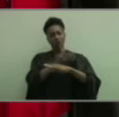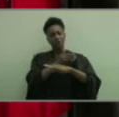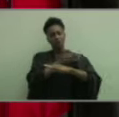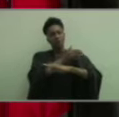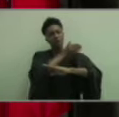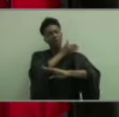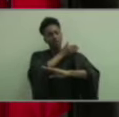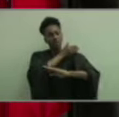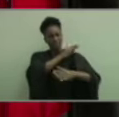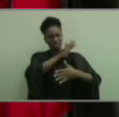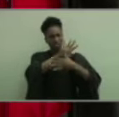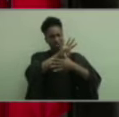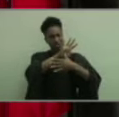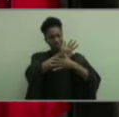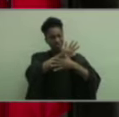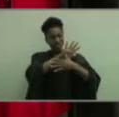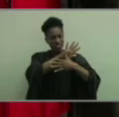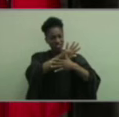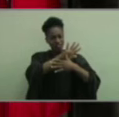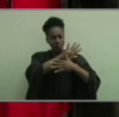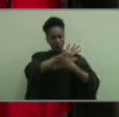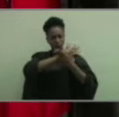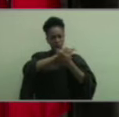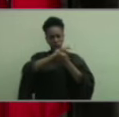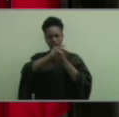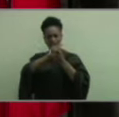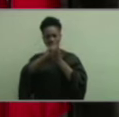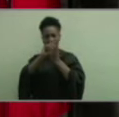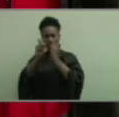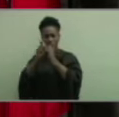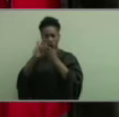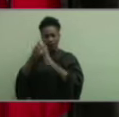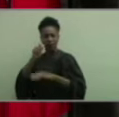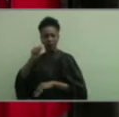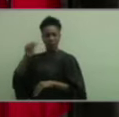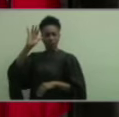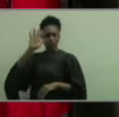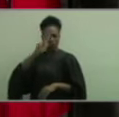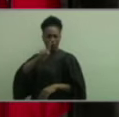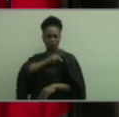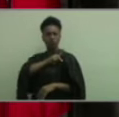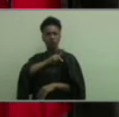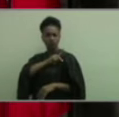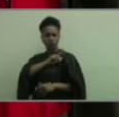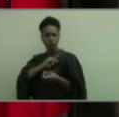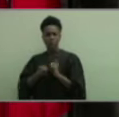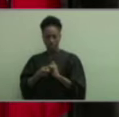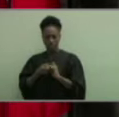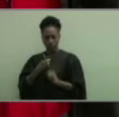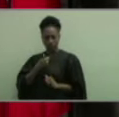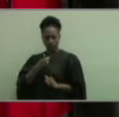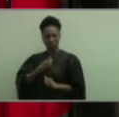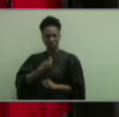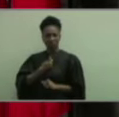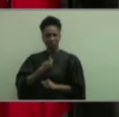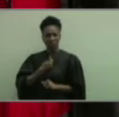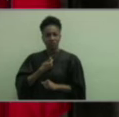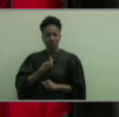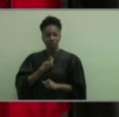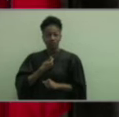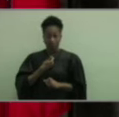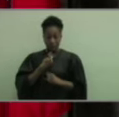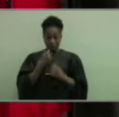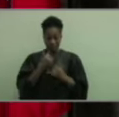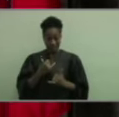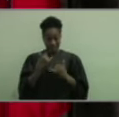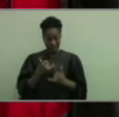milestone into adulthood, we are going through one of the biggest personal changes within our lifetimes. With this, in the face of